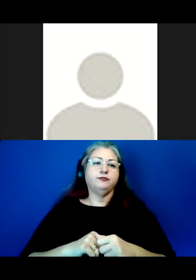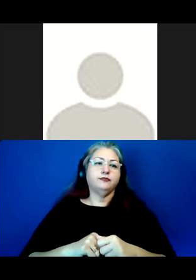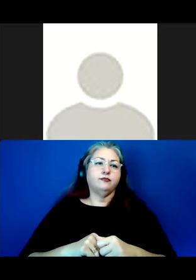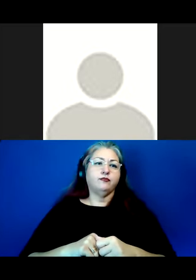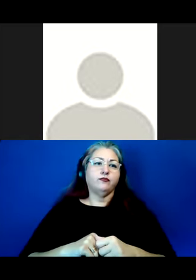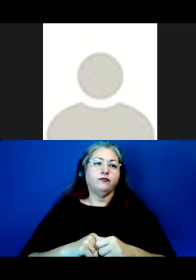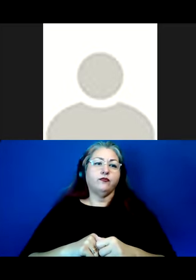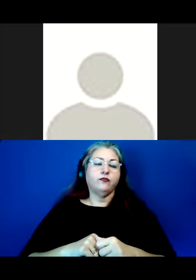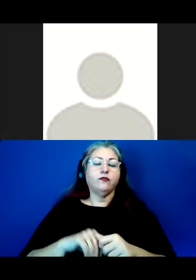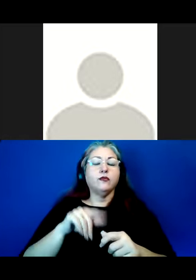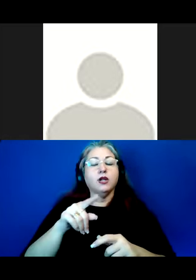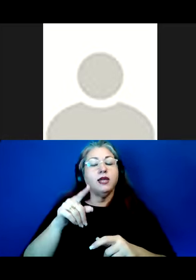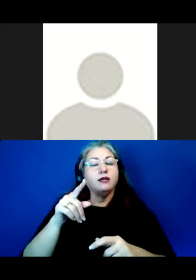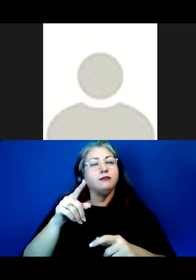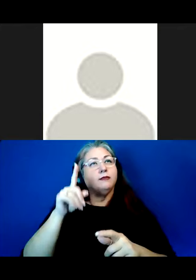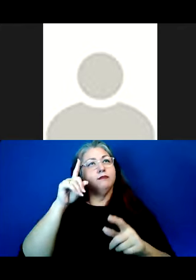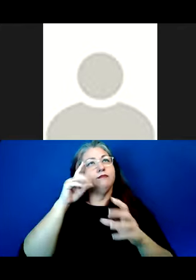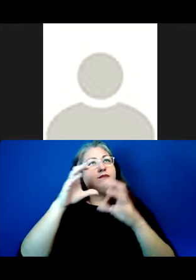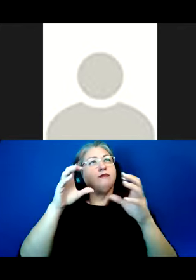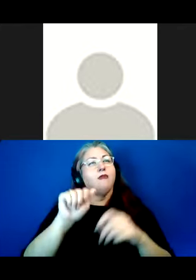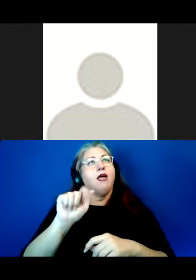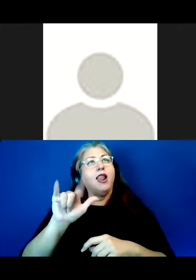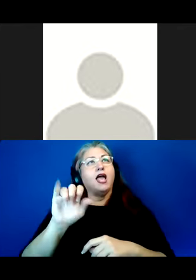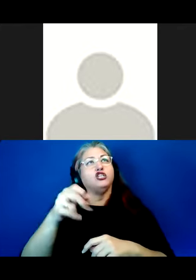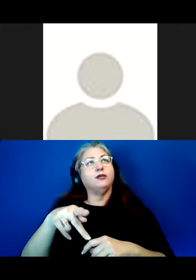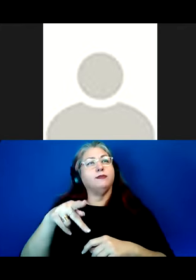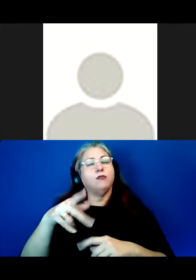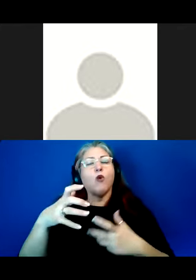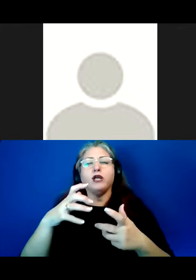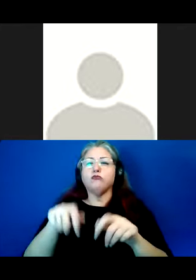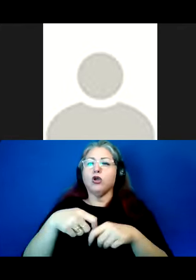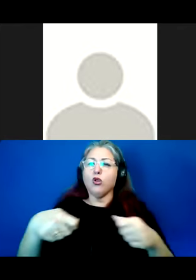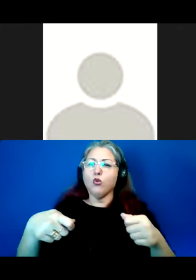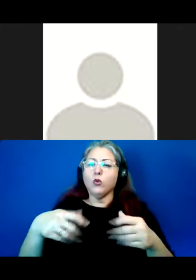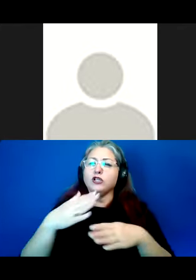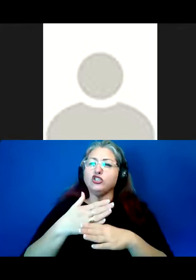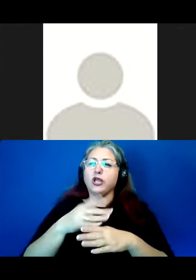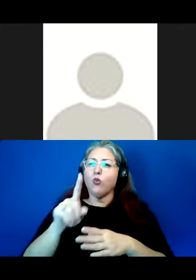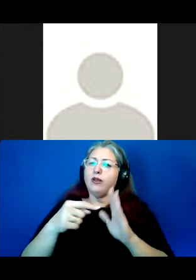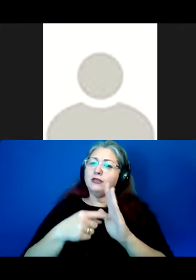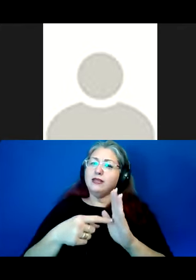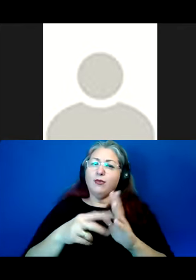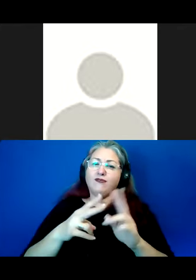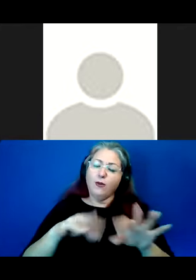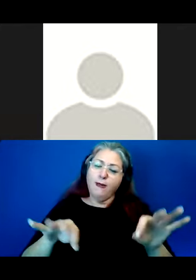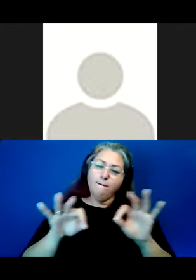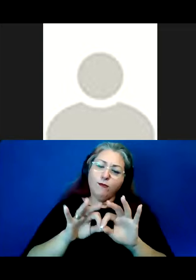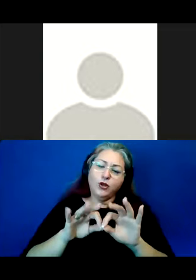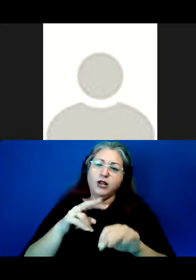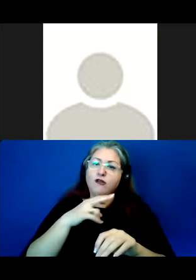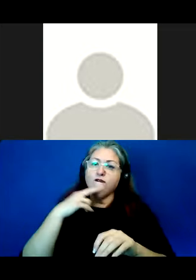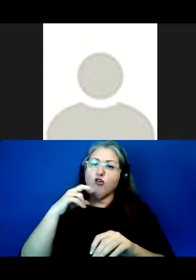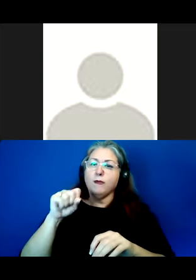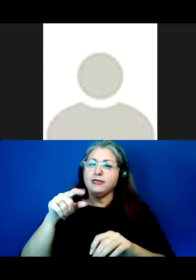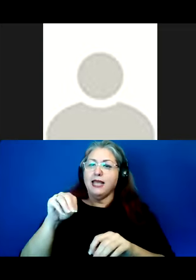And on this concept of allyship, I want to close by sharing with you an example of a really important verb stem from